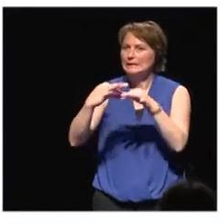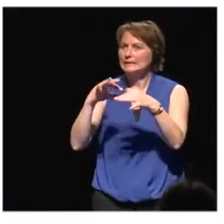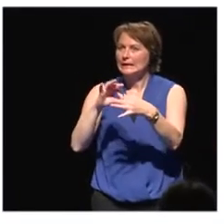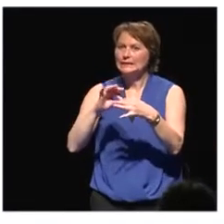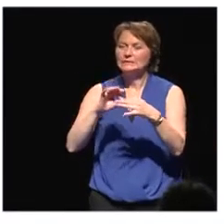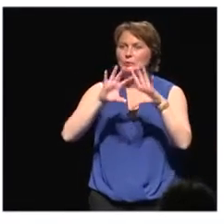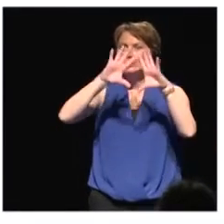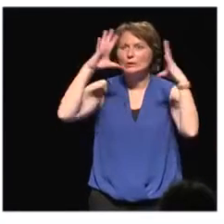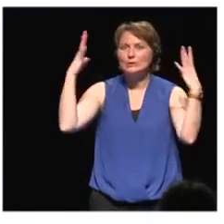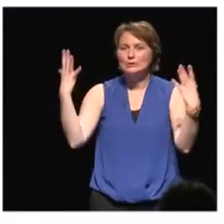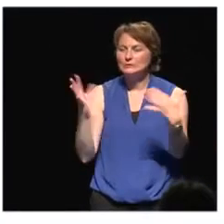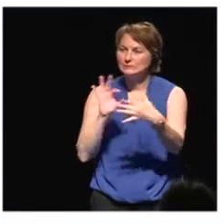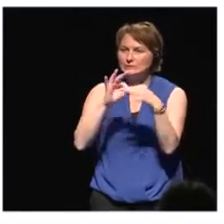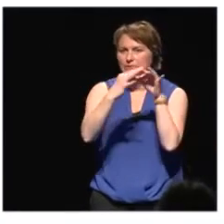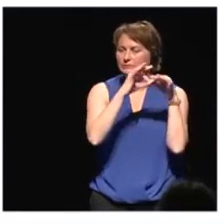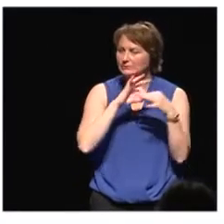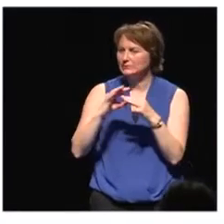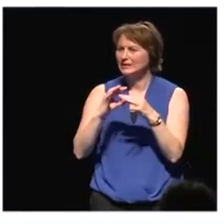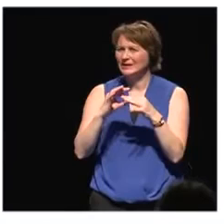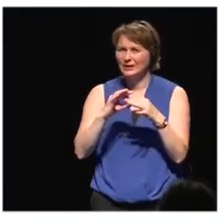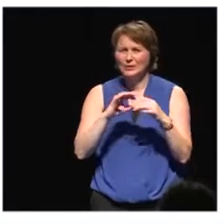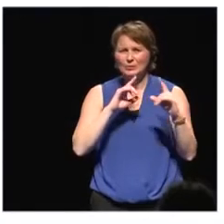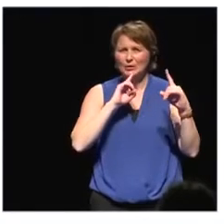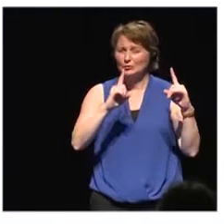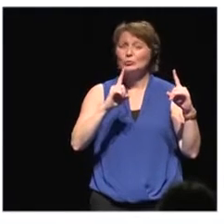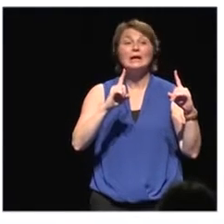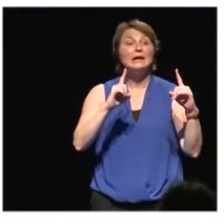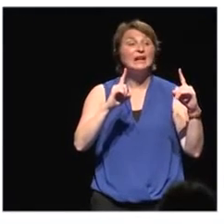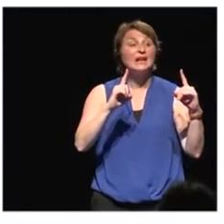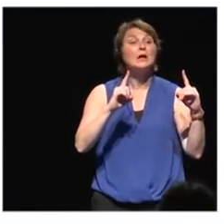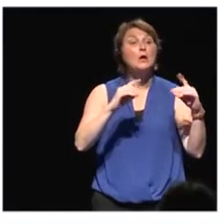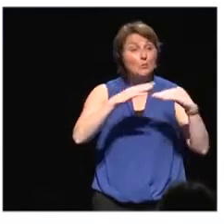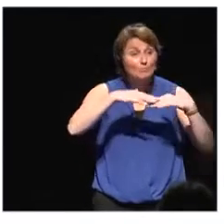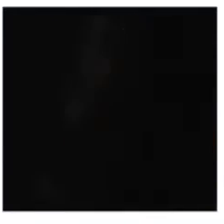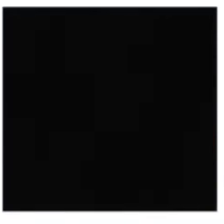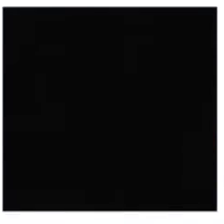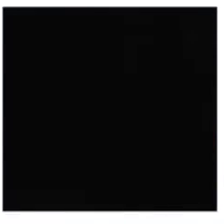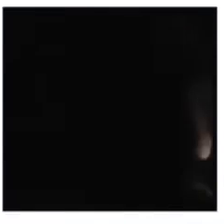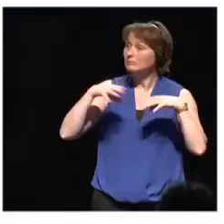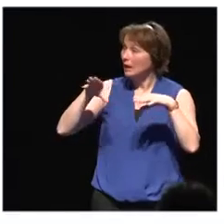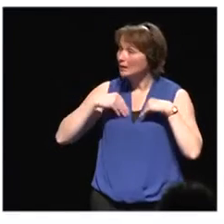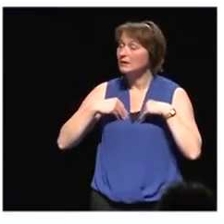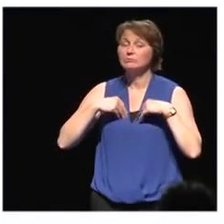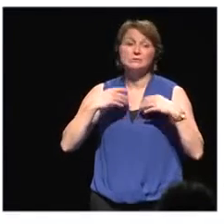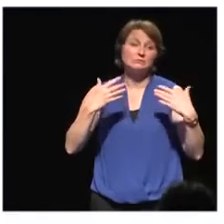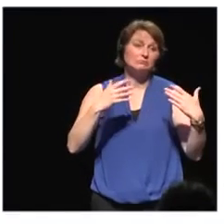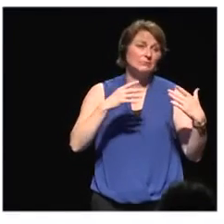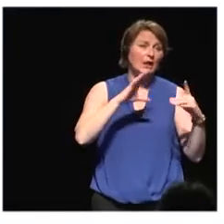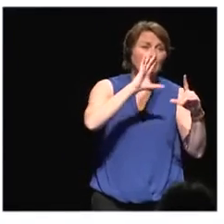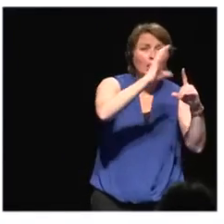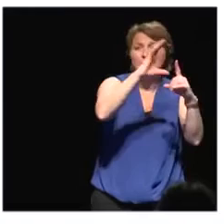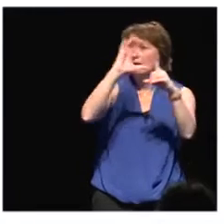the high degree of intolerance between different cultures and different